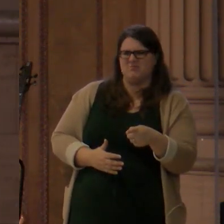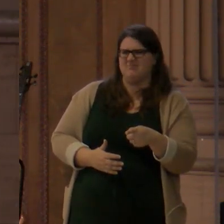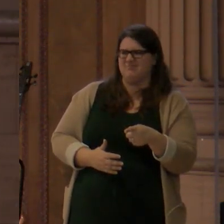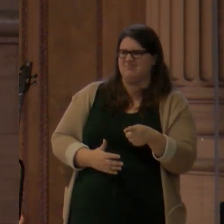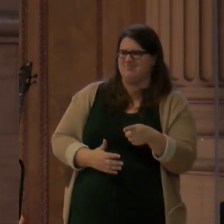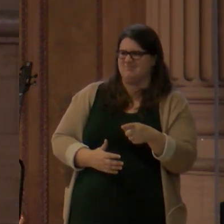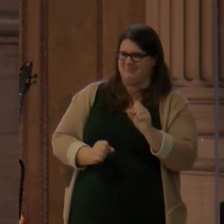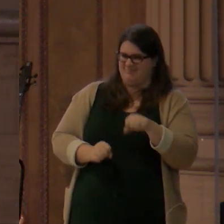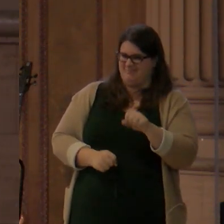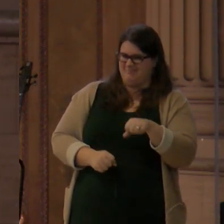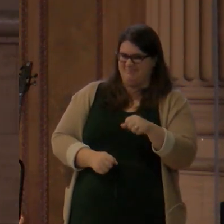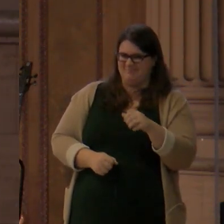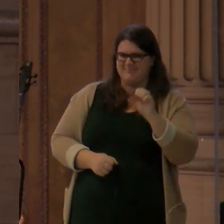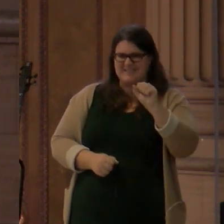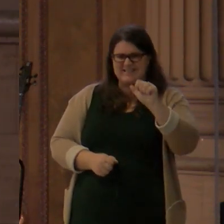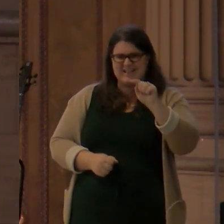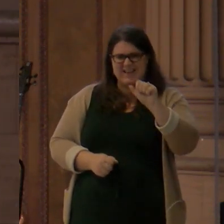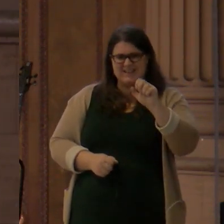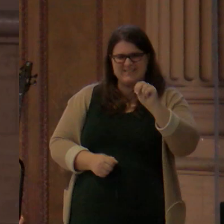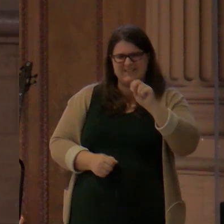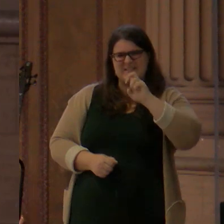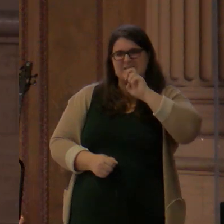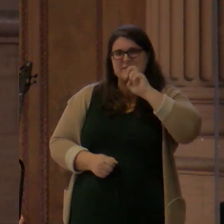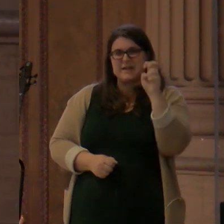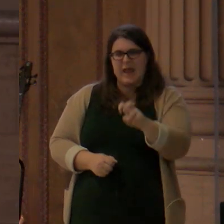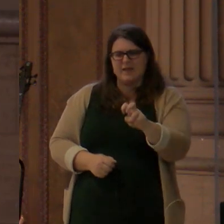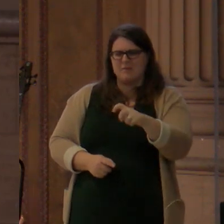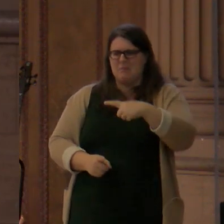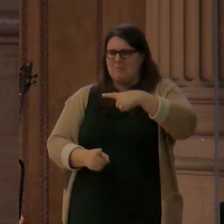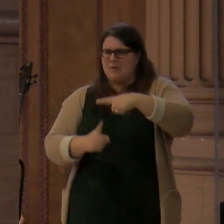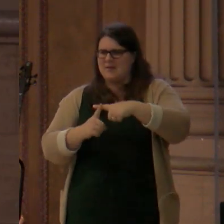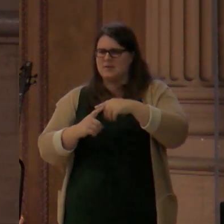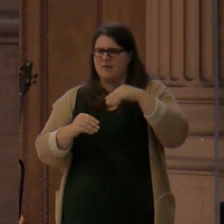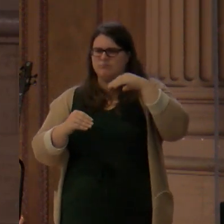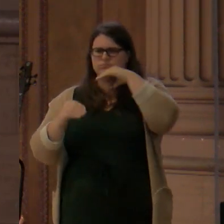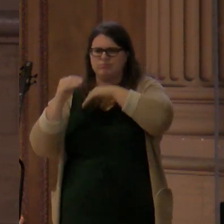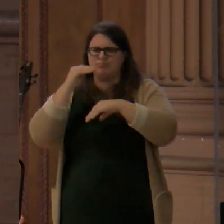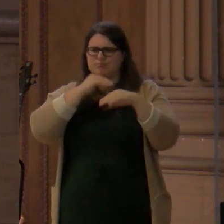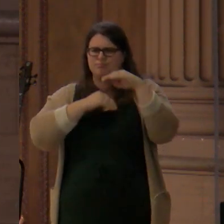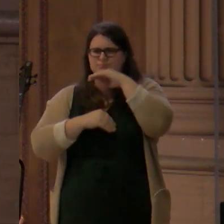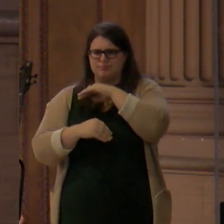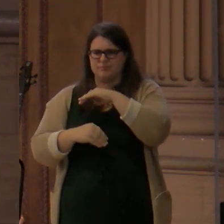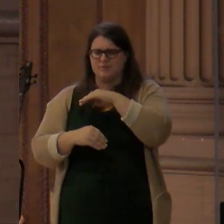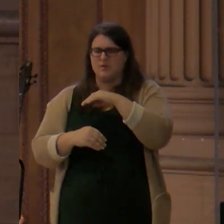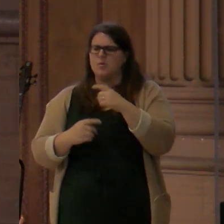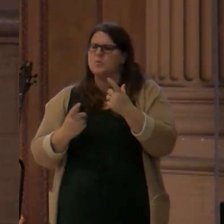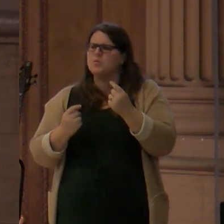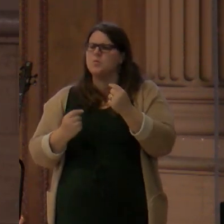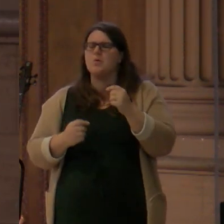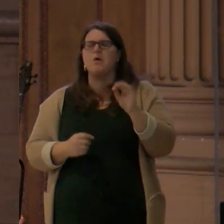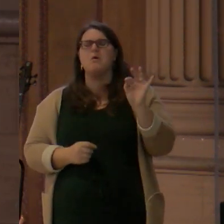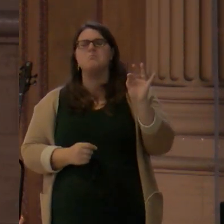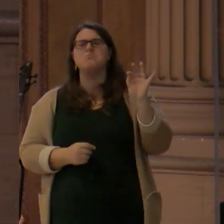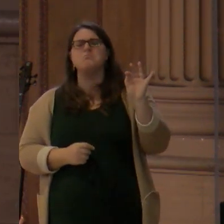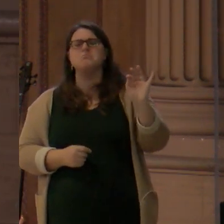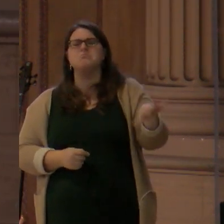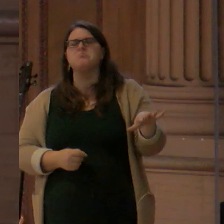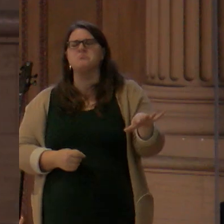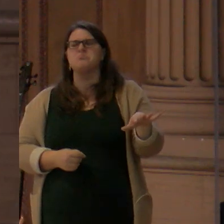to do what God tells them not to do. And the way he tempts them is to doubt God's word and to doubt God's motives.